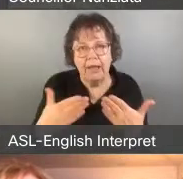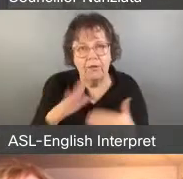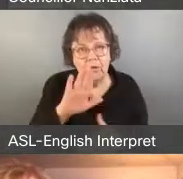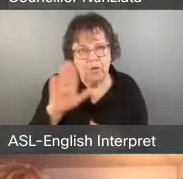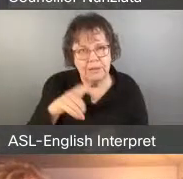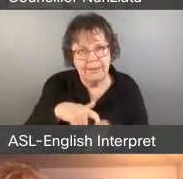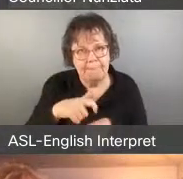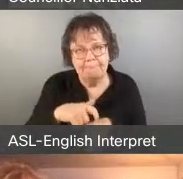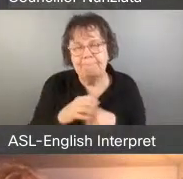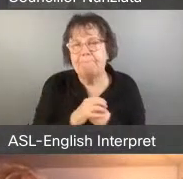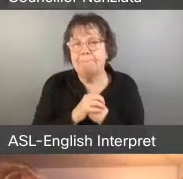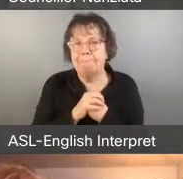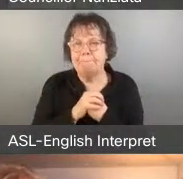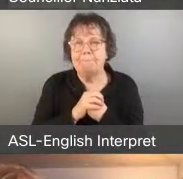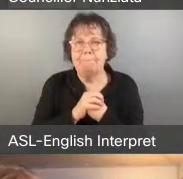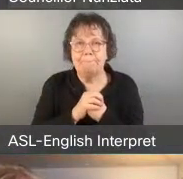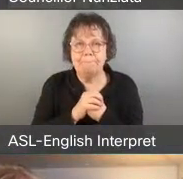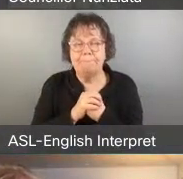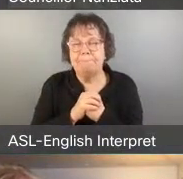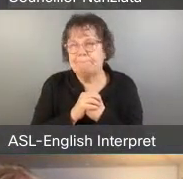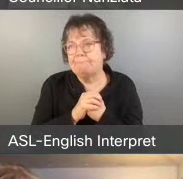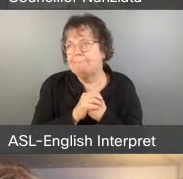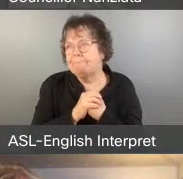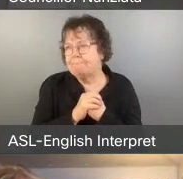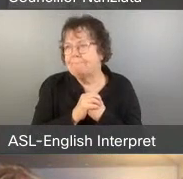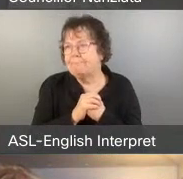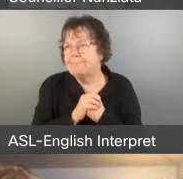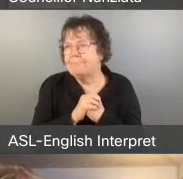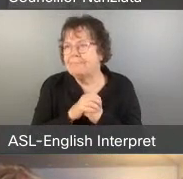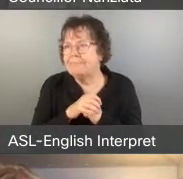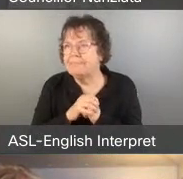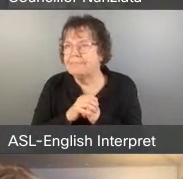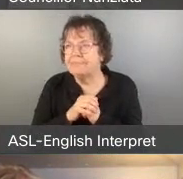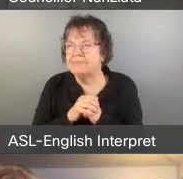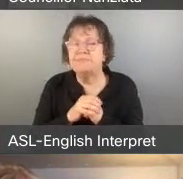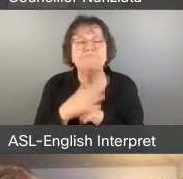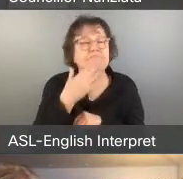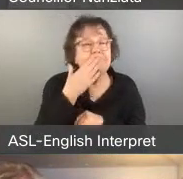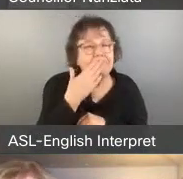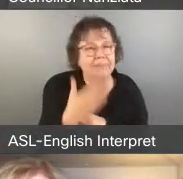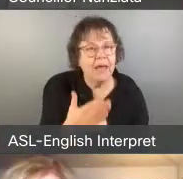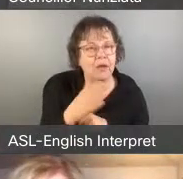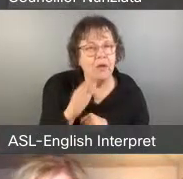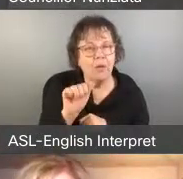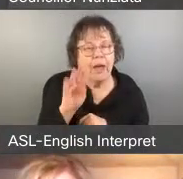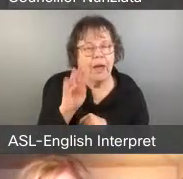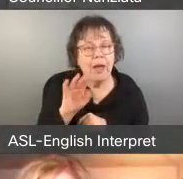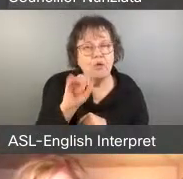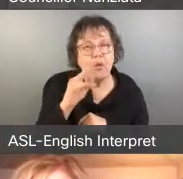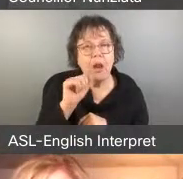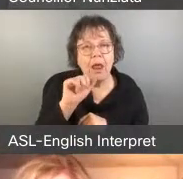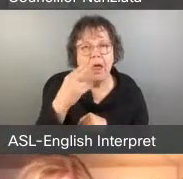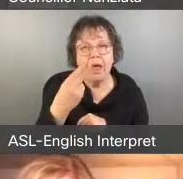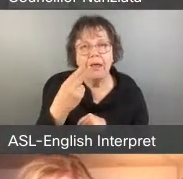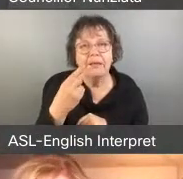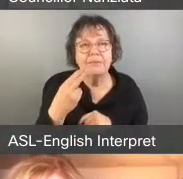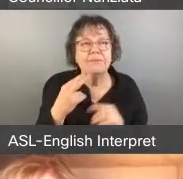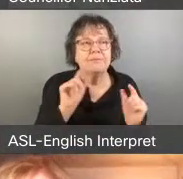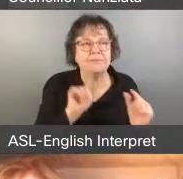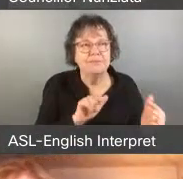And I yield back the remainder. Thank you. Thank you, Abdullah. Next is Grace Bannerman.